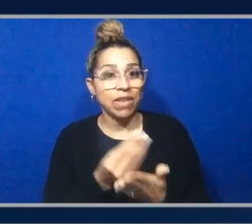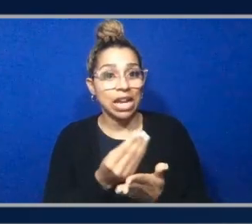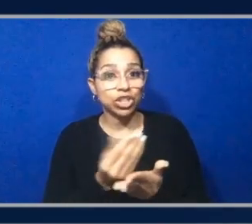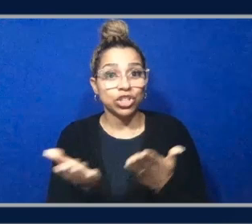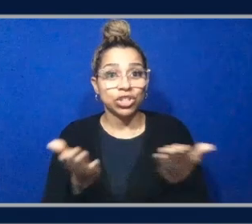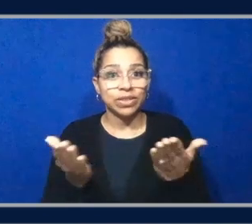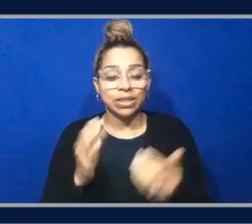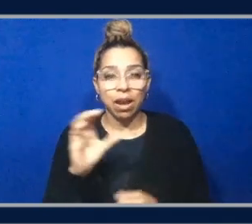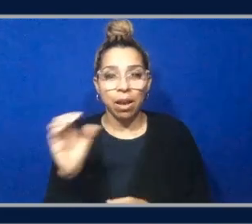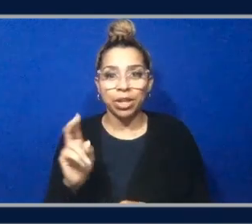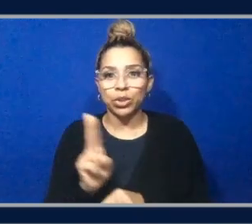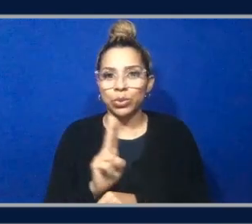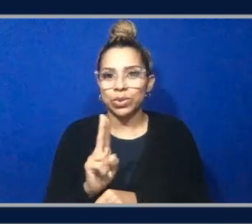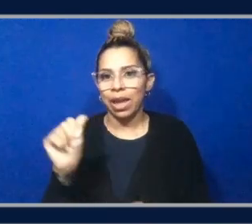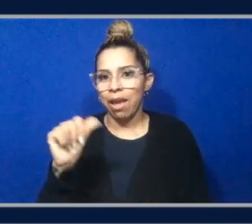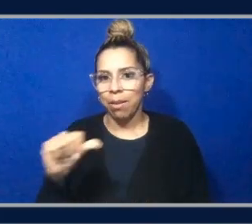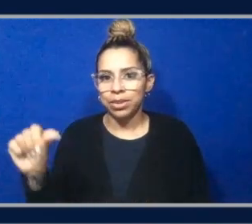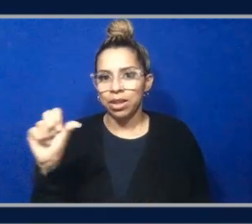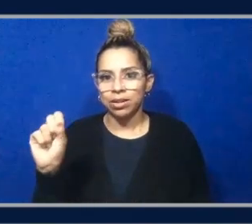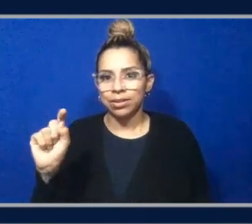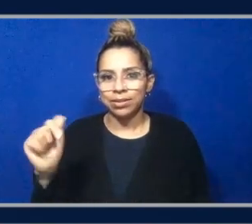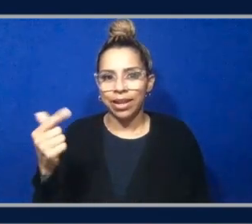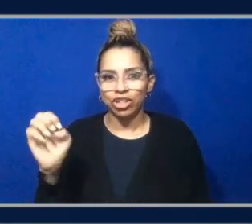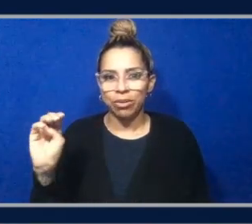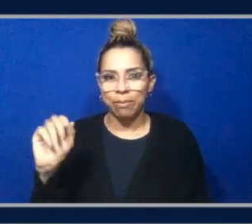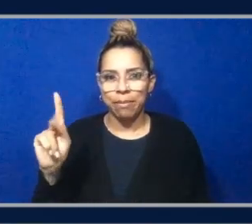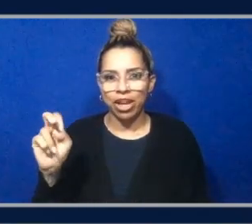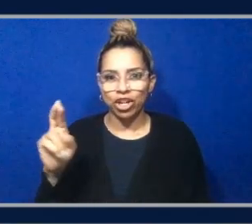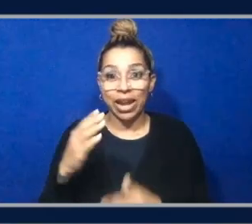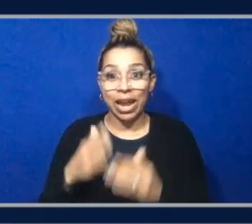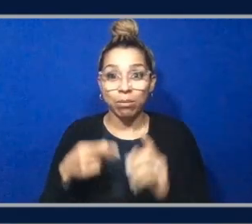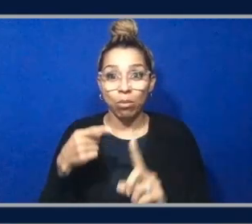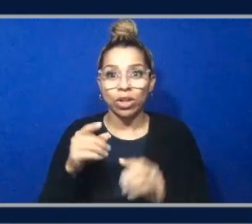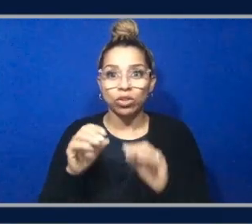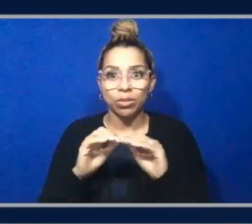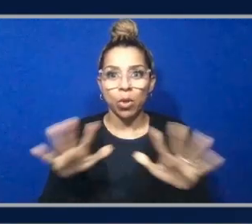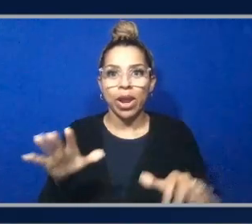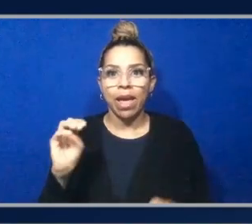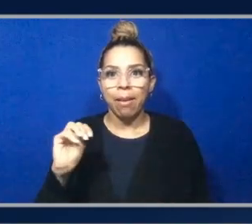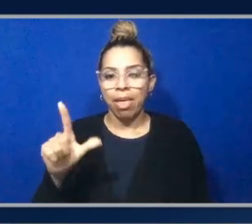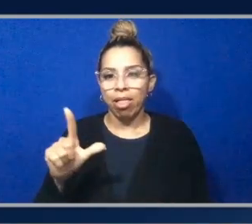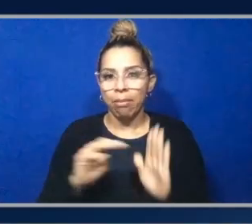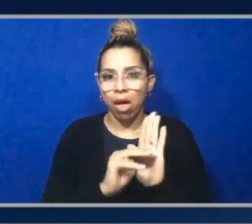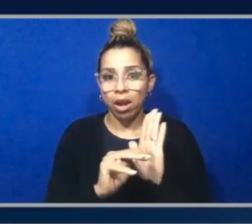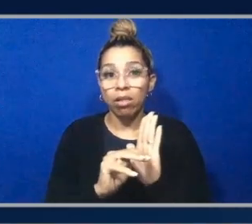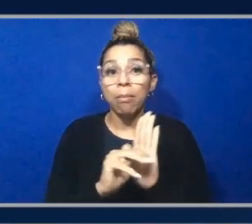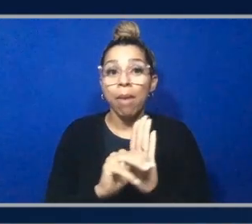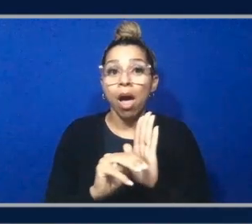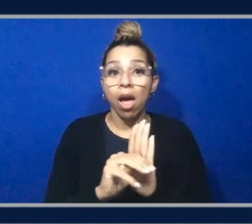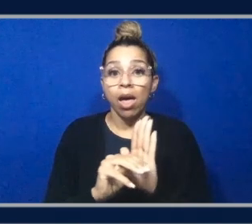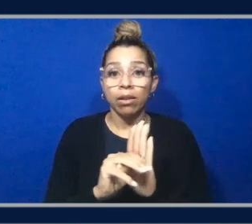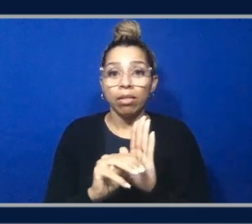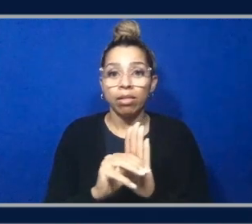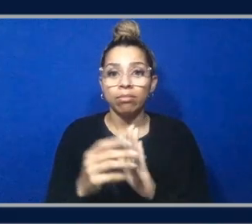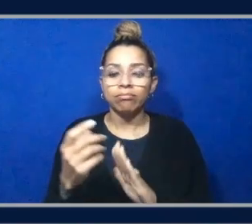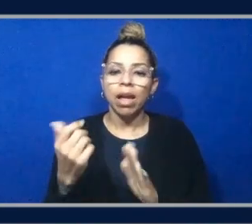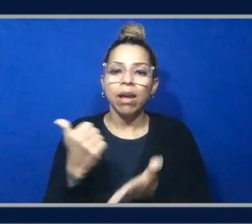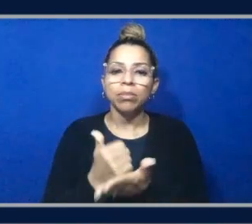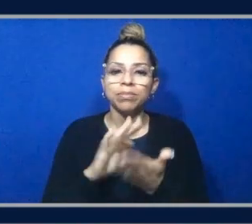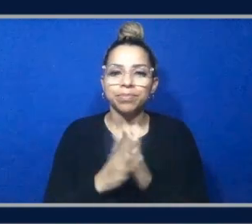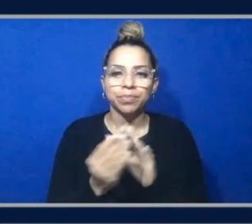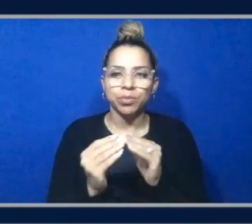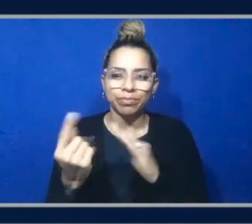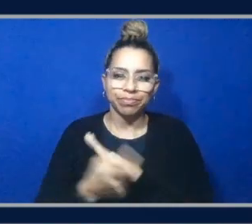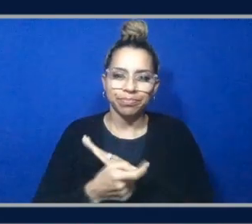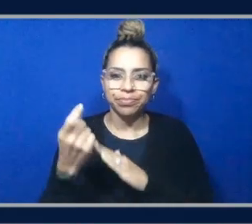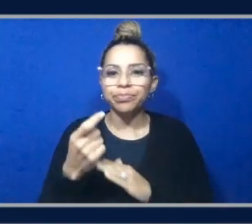company used an Amazon stage maker endpoint to deploy an ML model. The model automates loan risk assessment and personal loan approval.